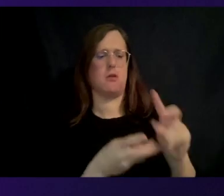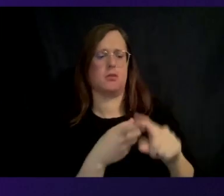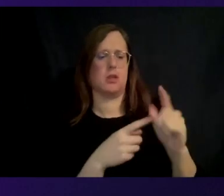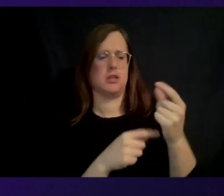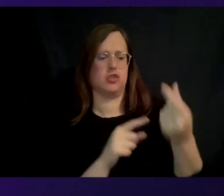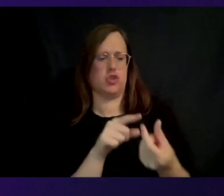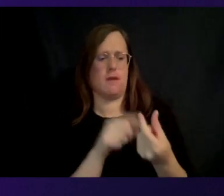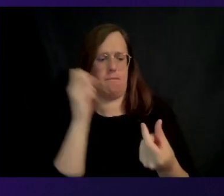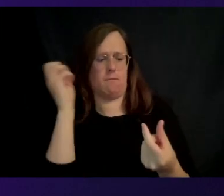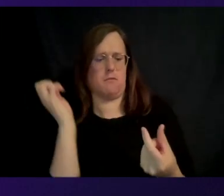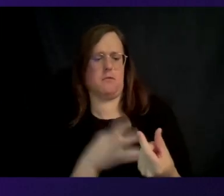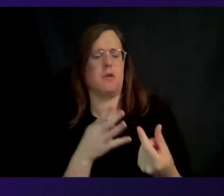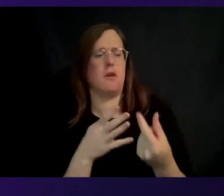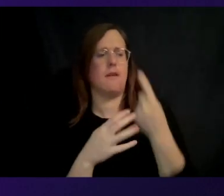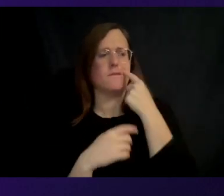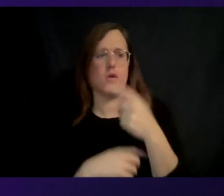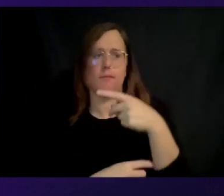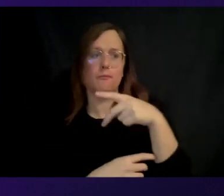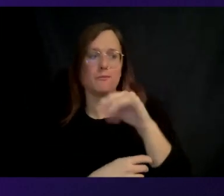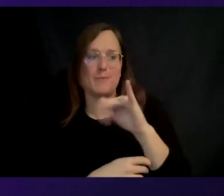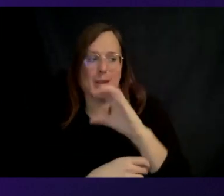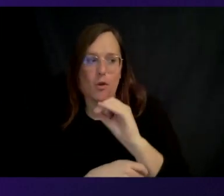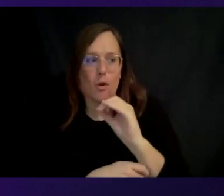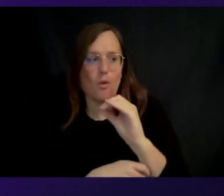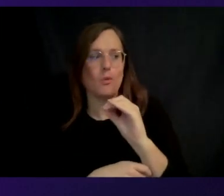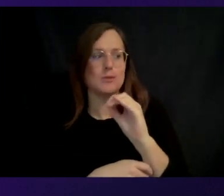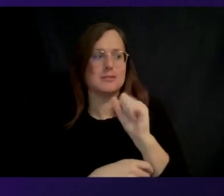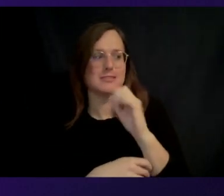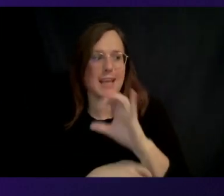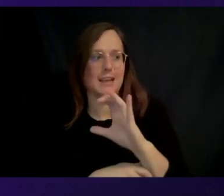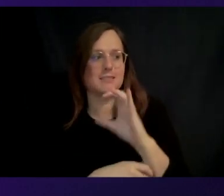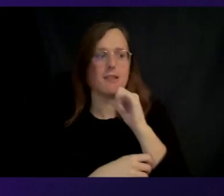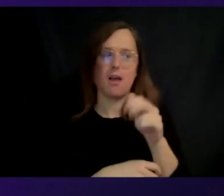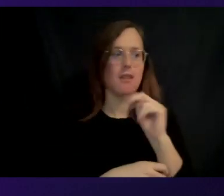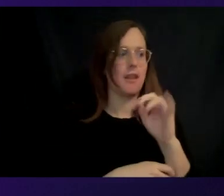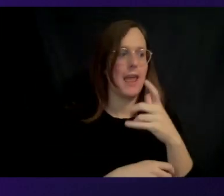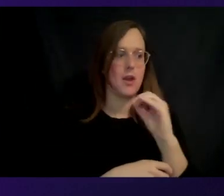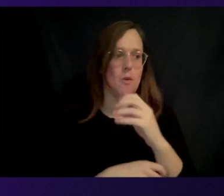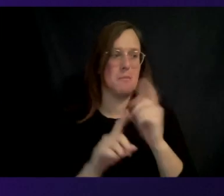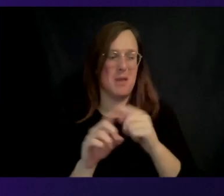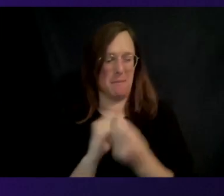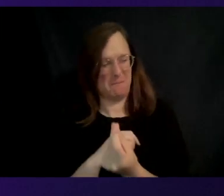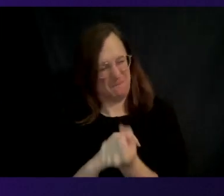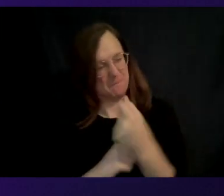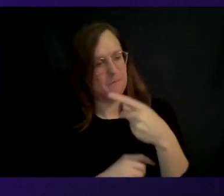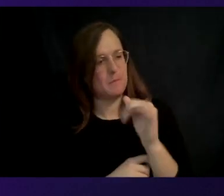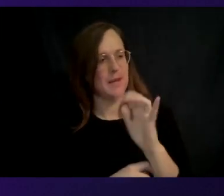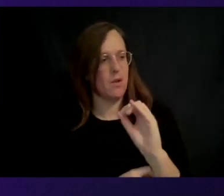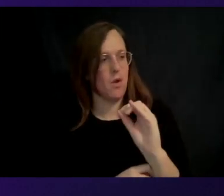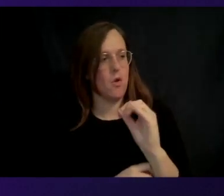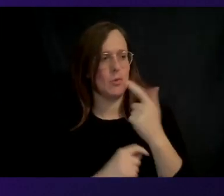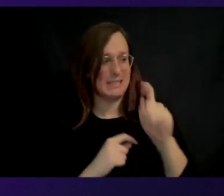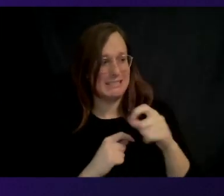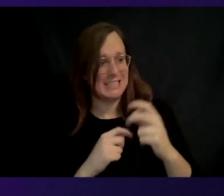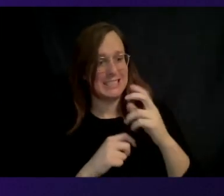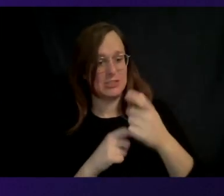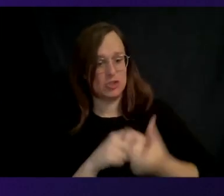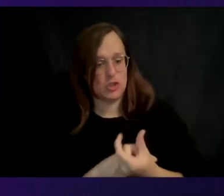picoseconds, not nanoseconds. We have to design chips that can support that kind of current draw reliably,